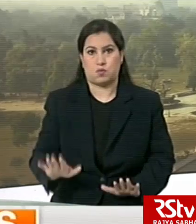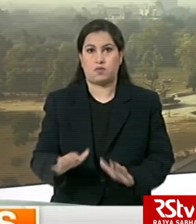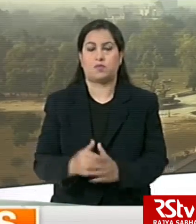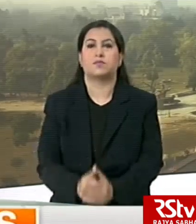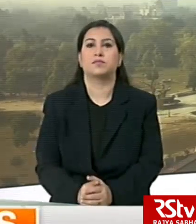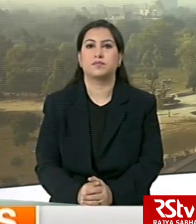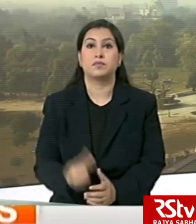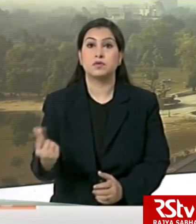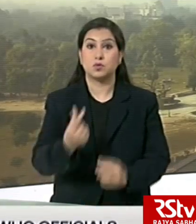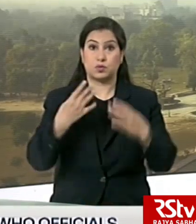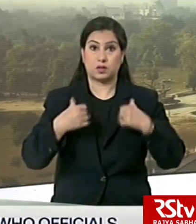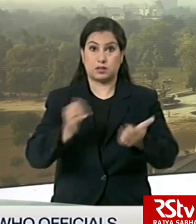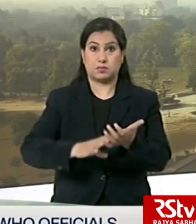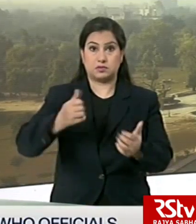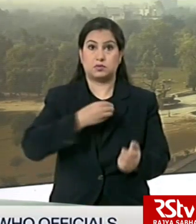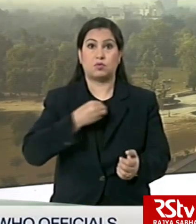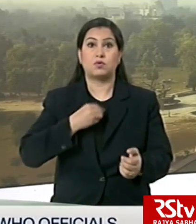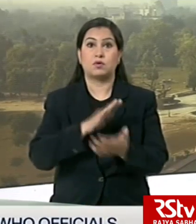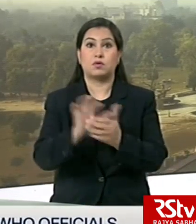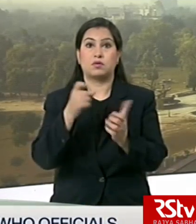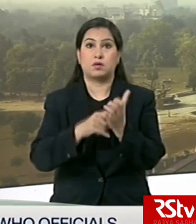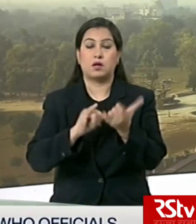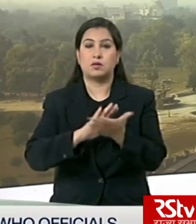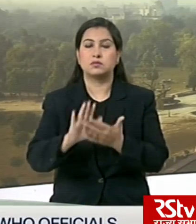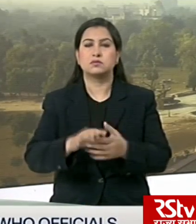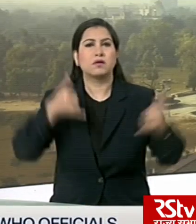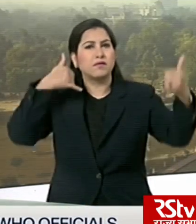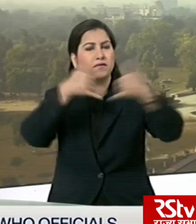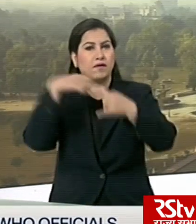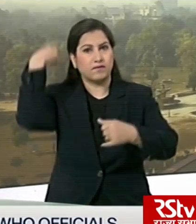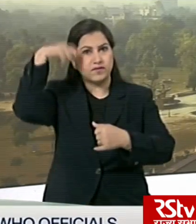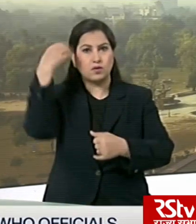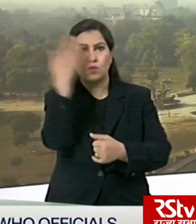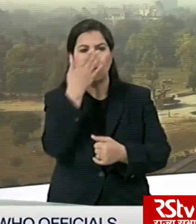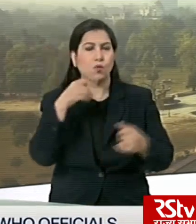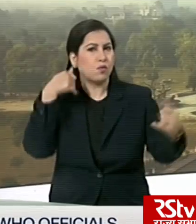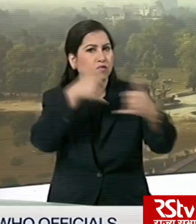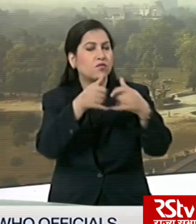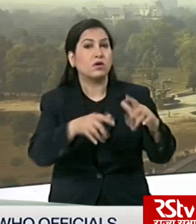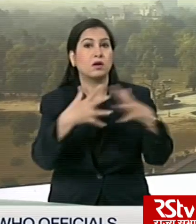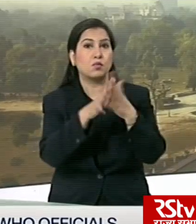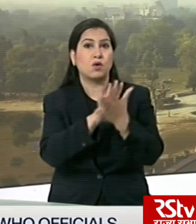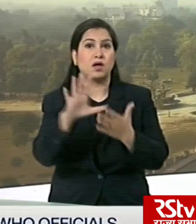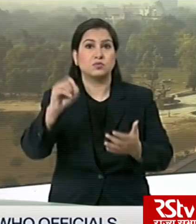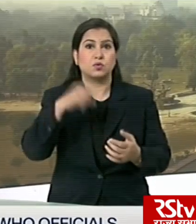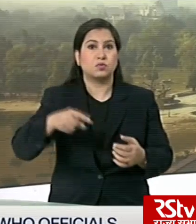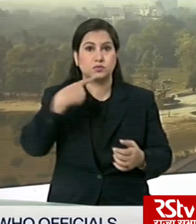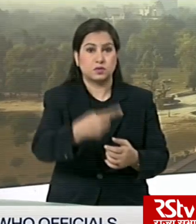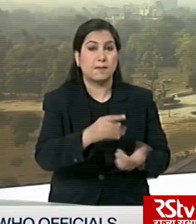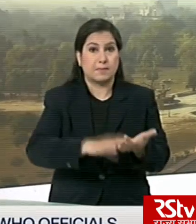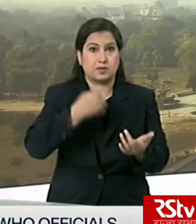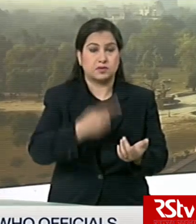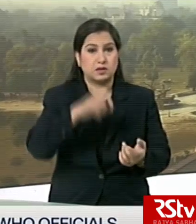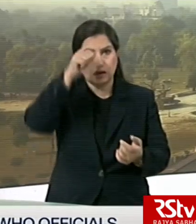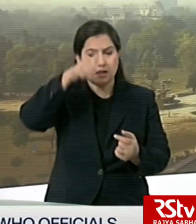Union Health Minister Dr. Harsh Warden holds a high-level videoconference meeting with the WHO officials. The minister says